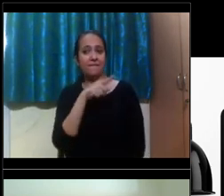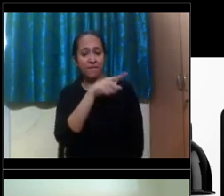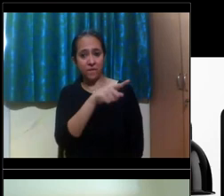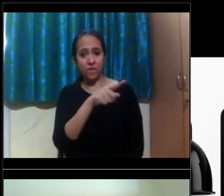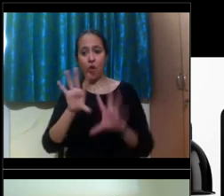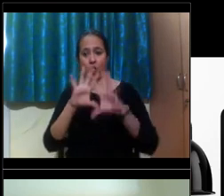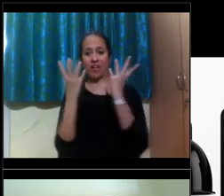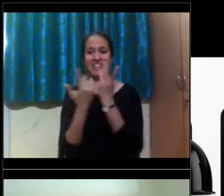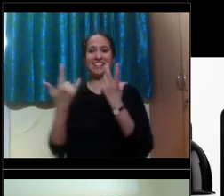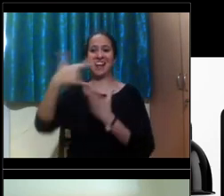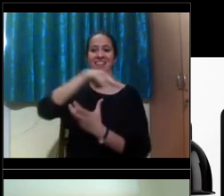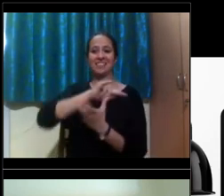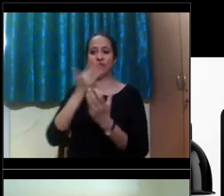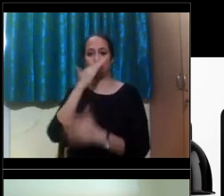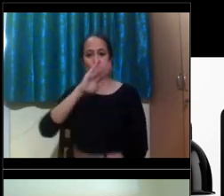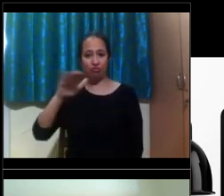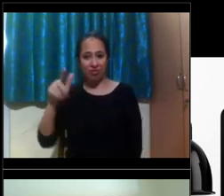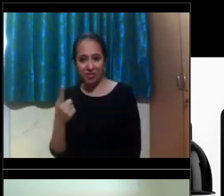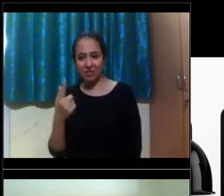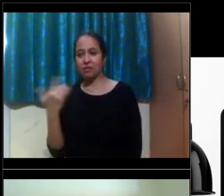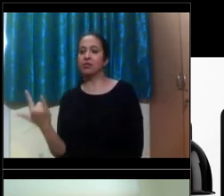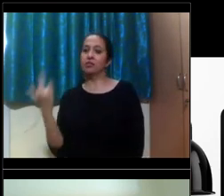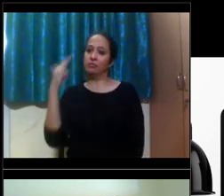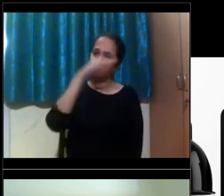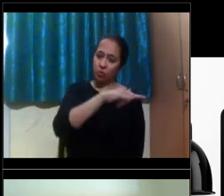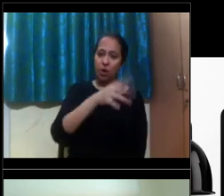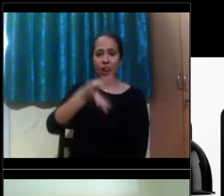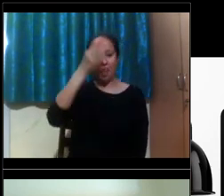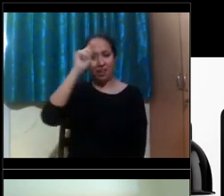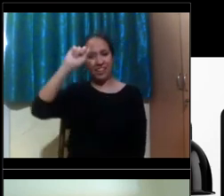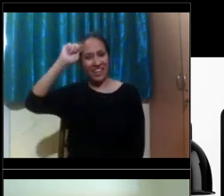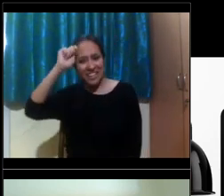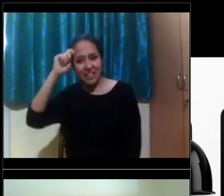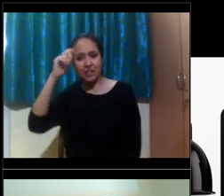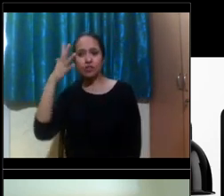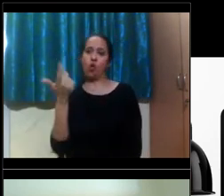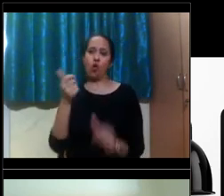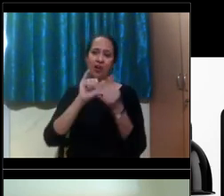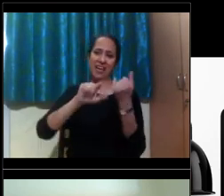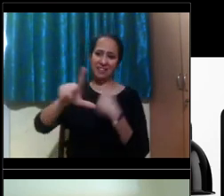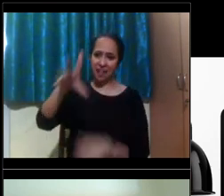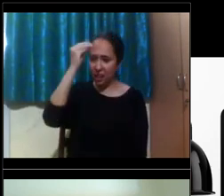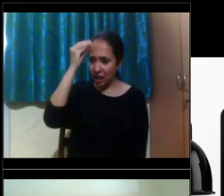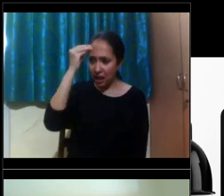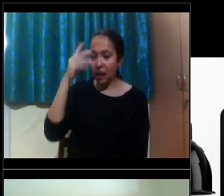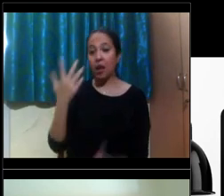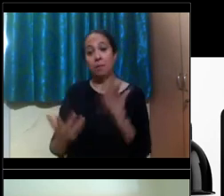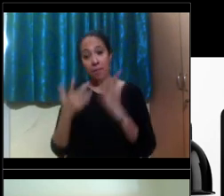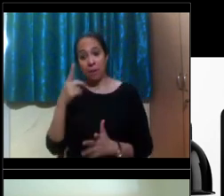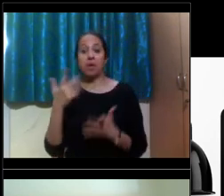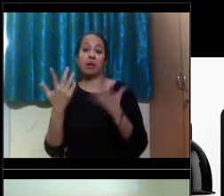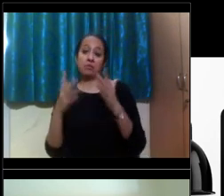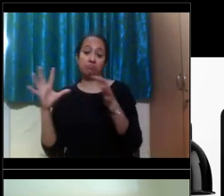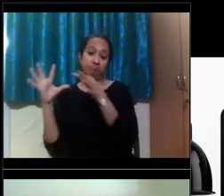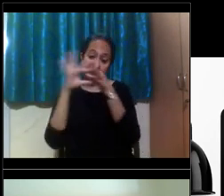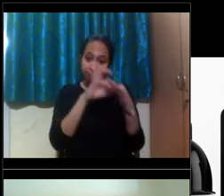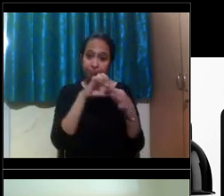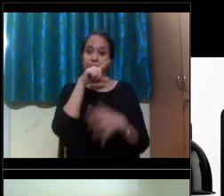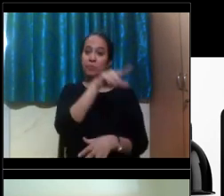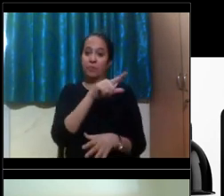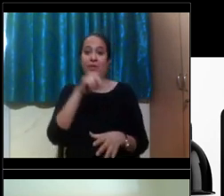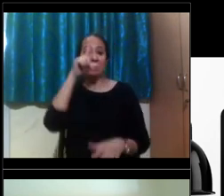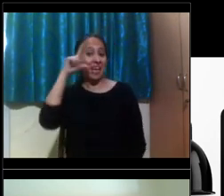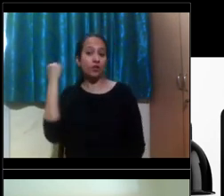students, um, coming to learn English or coming to learn ASL, so I would direct you to the international office at